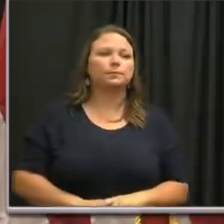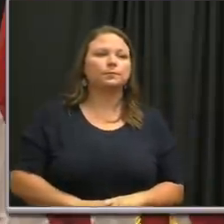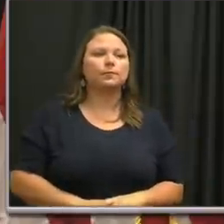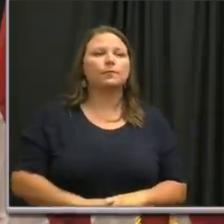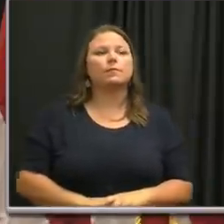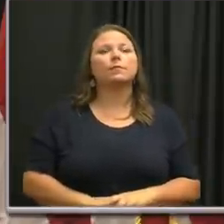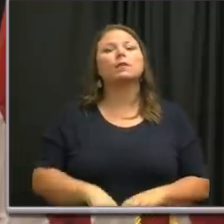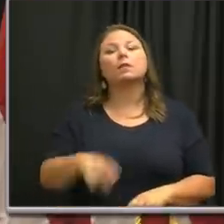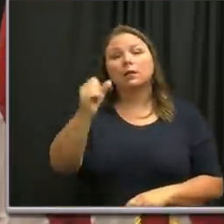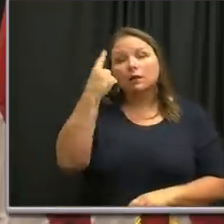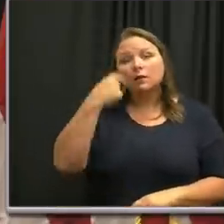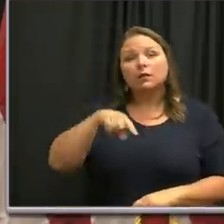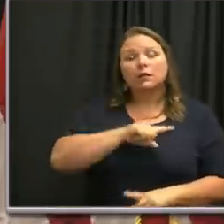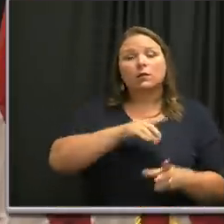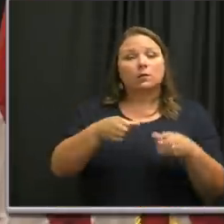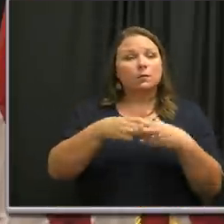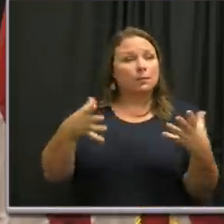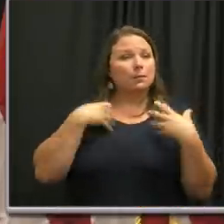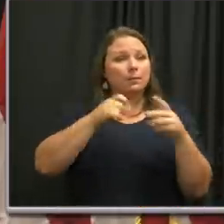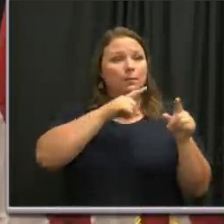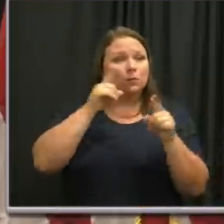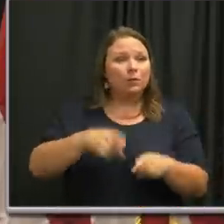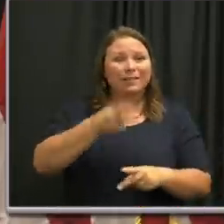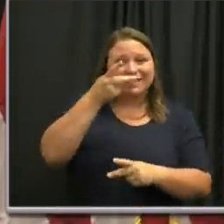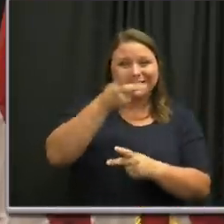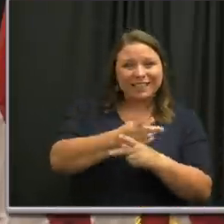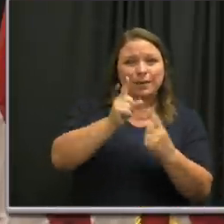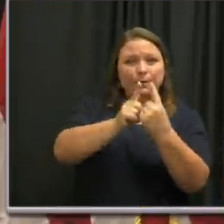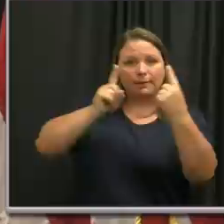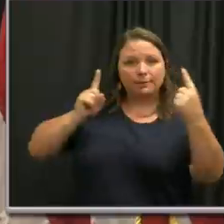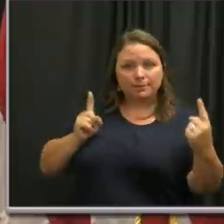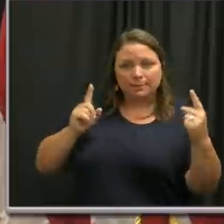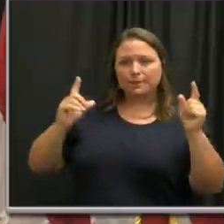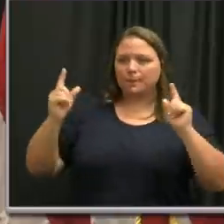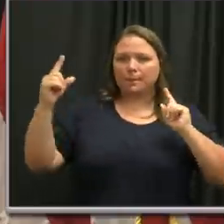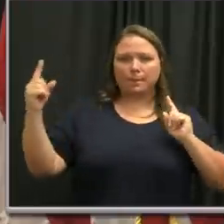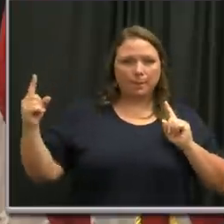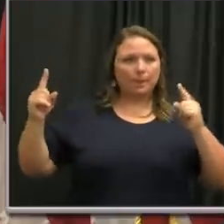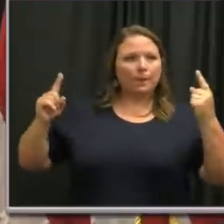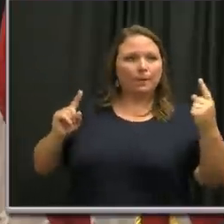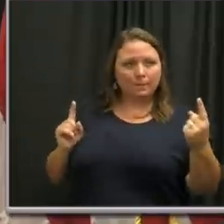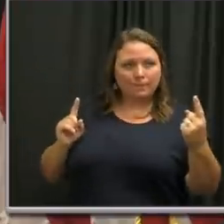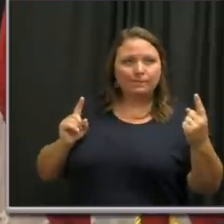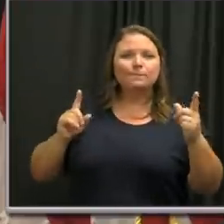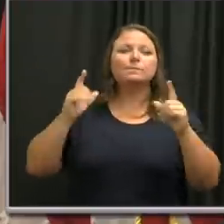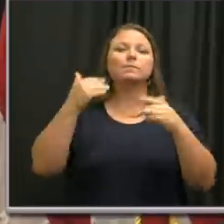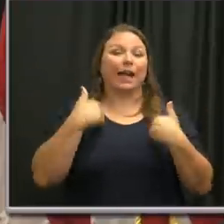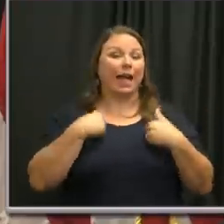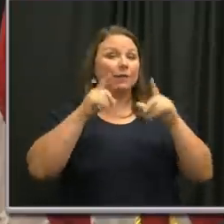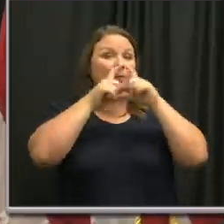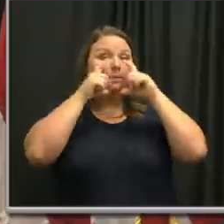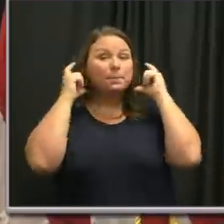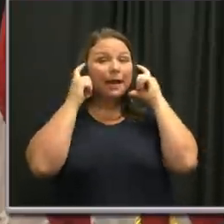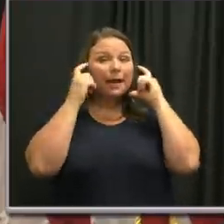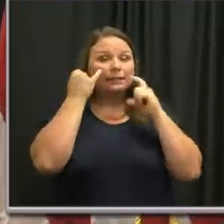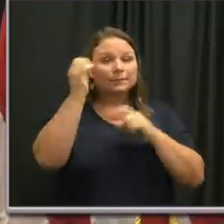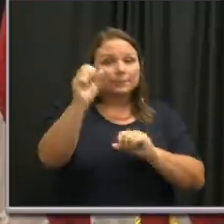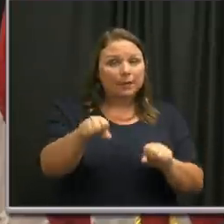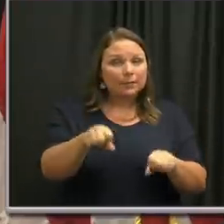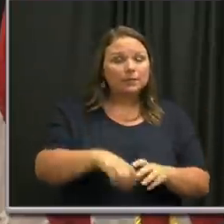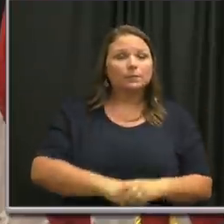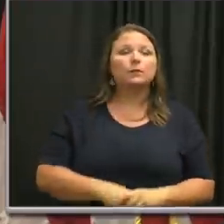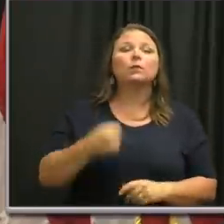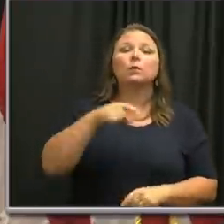observing our public health orders and maintaining a safe social distance from one another, wearing a face covering whenever possible,